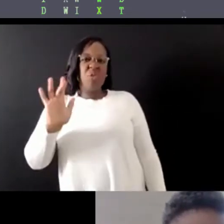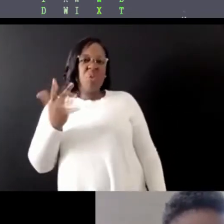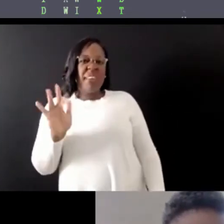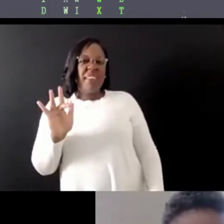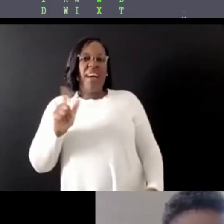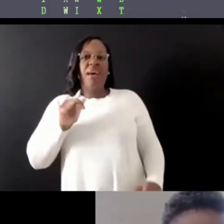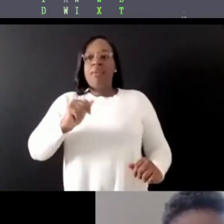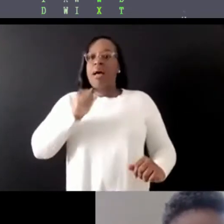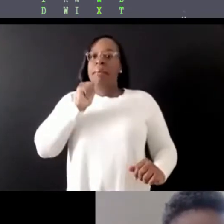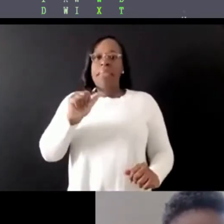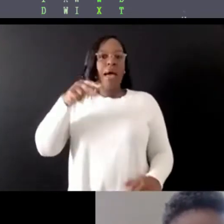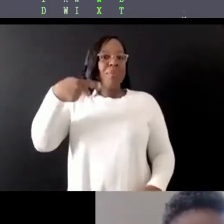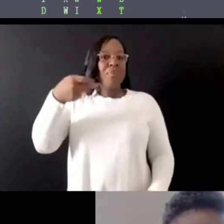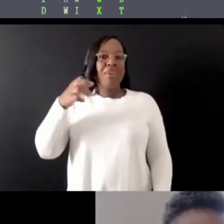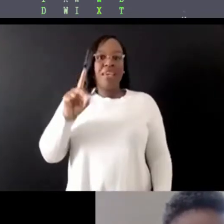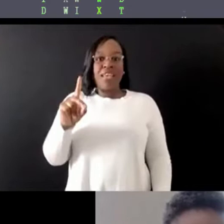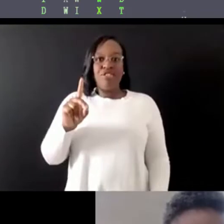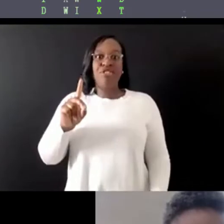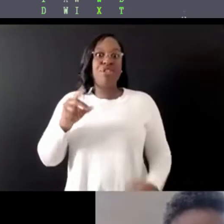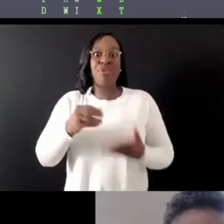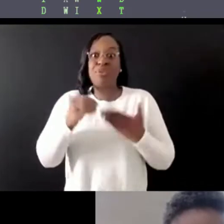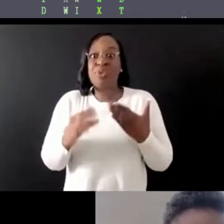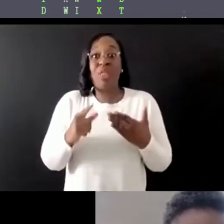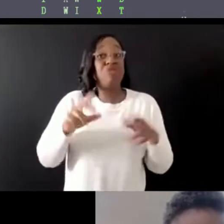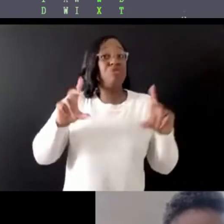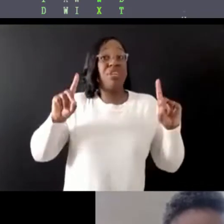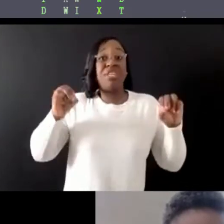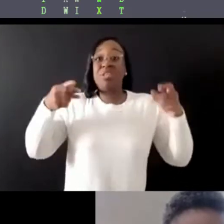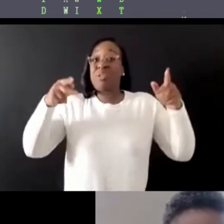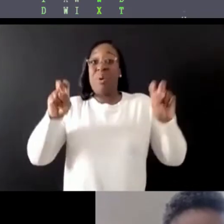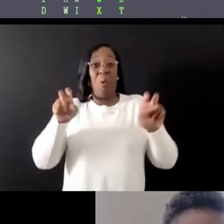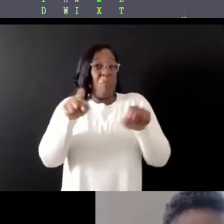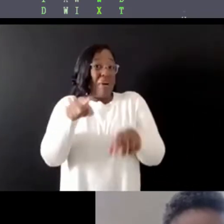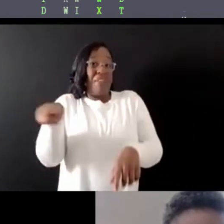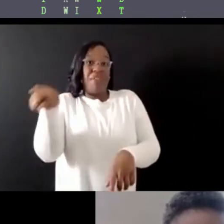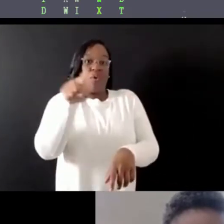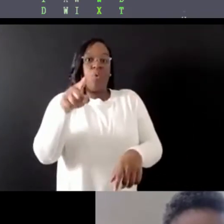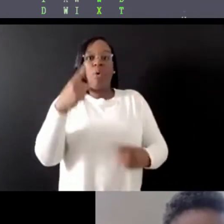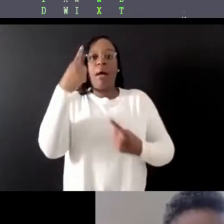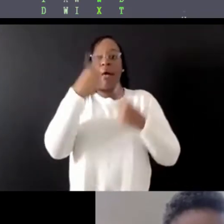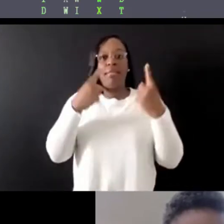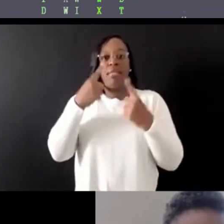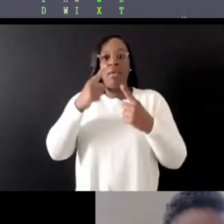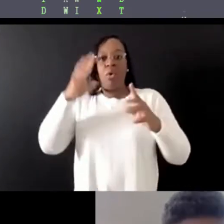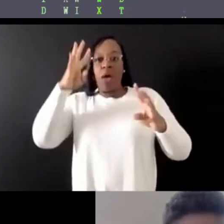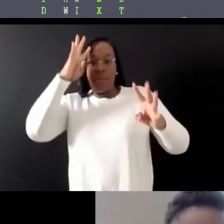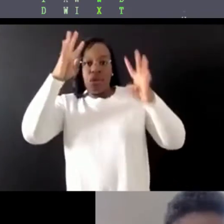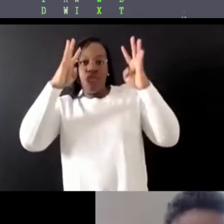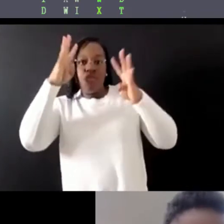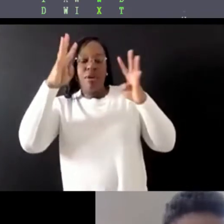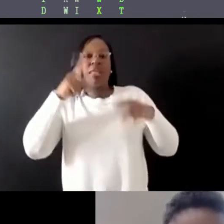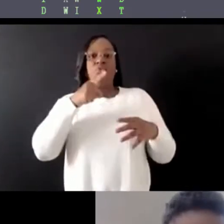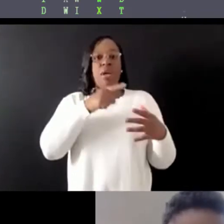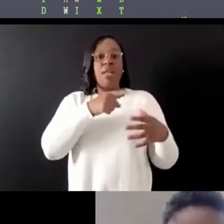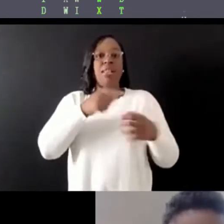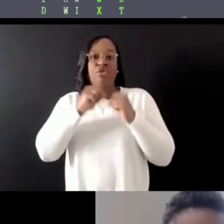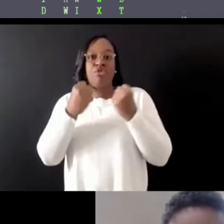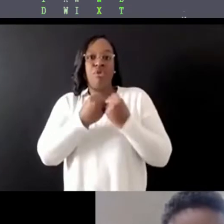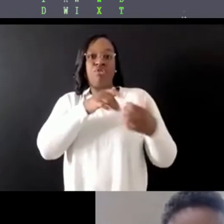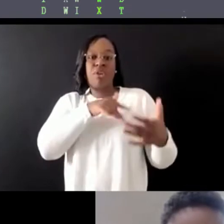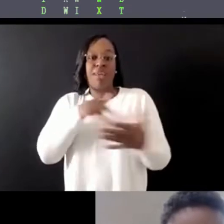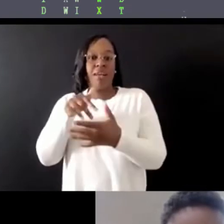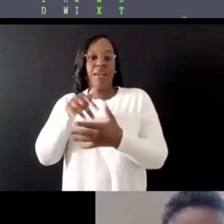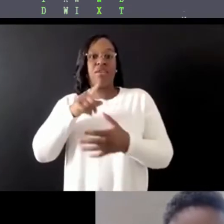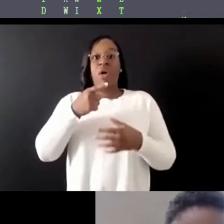So that's really dope of you all. But I am someone I consider myself to be half creative, half sociologist. So I'm a social scientist. I